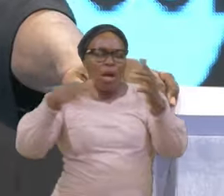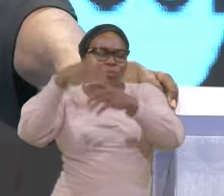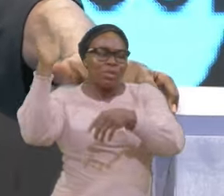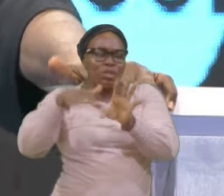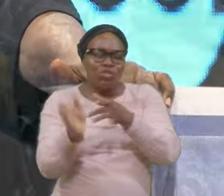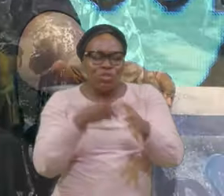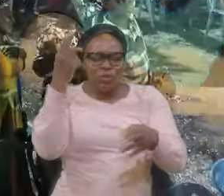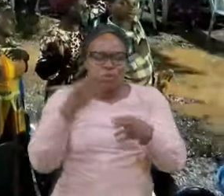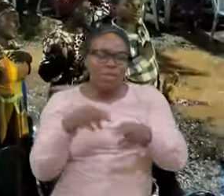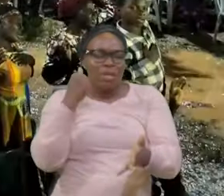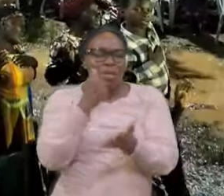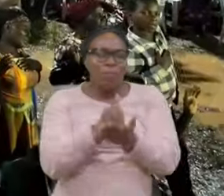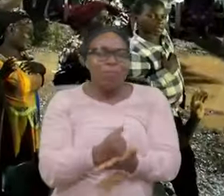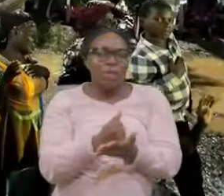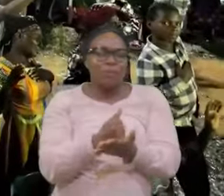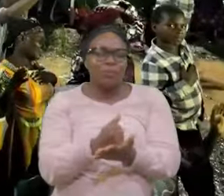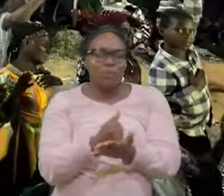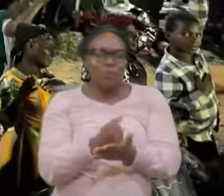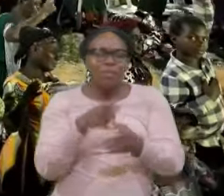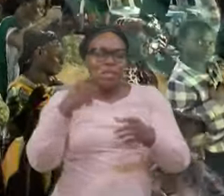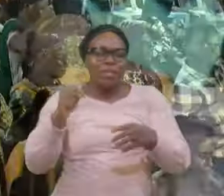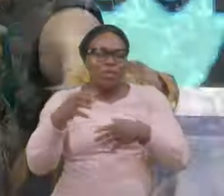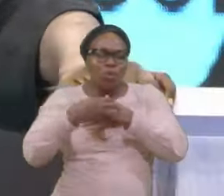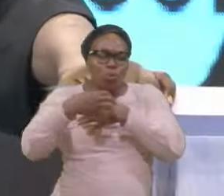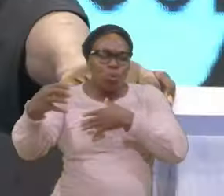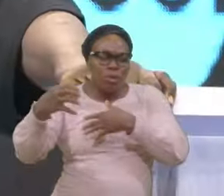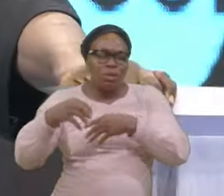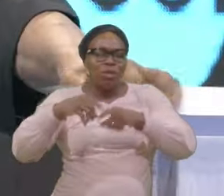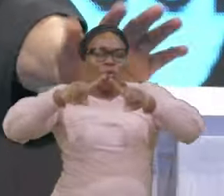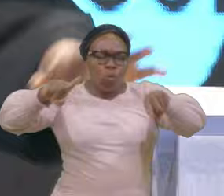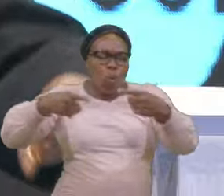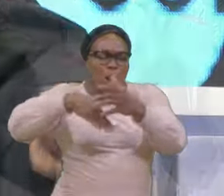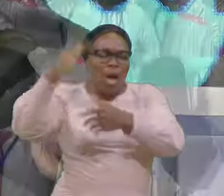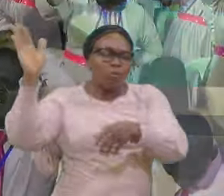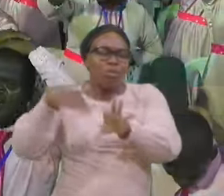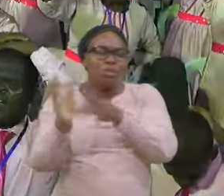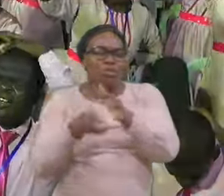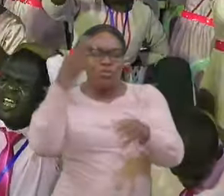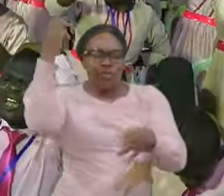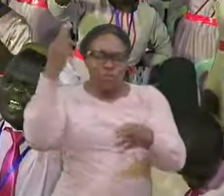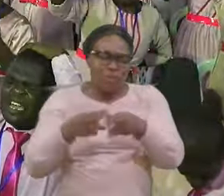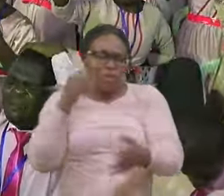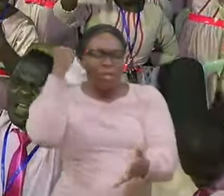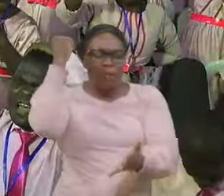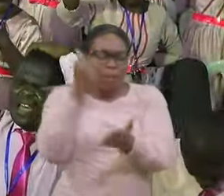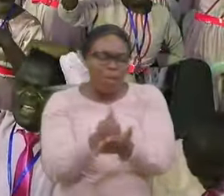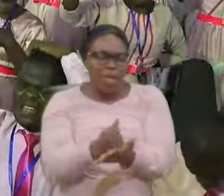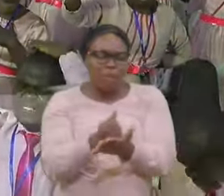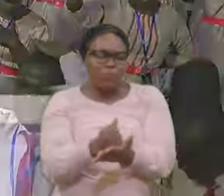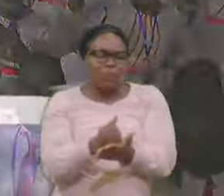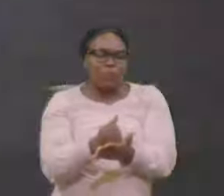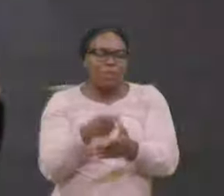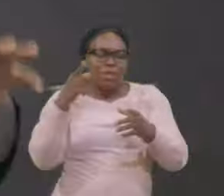Name The Sweating Go Out In Jesus Name The